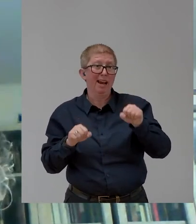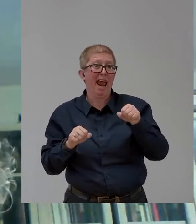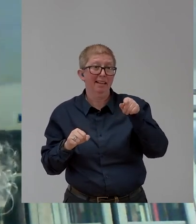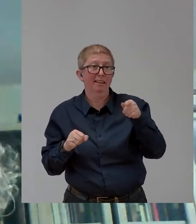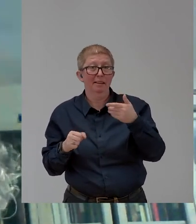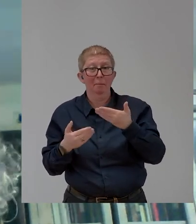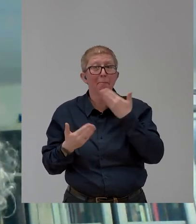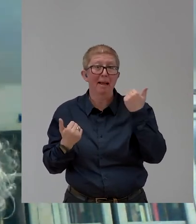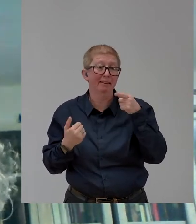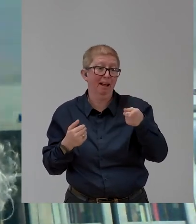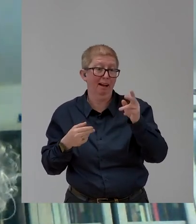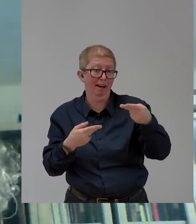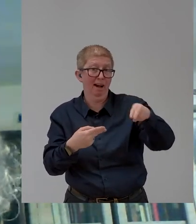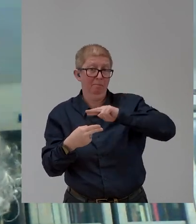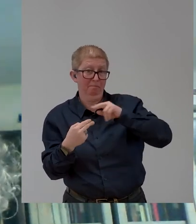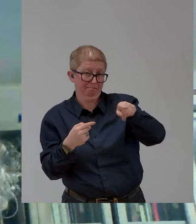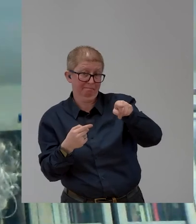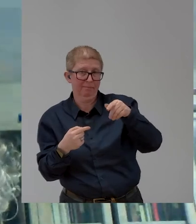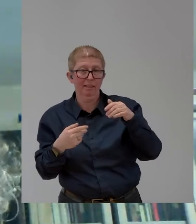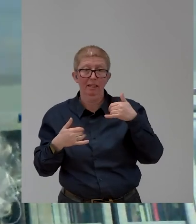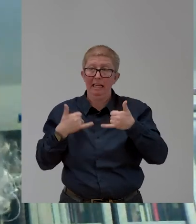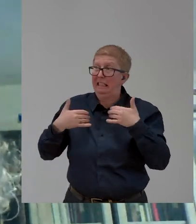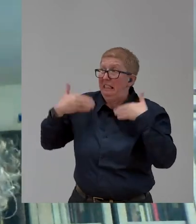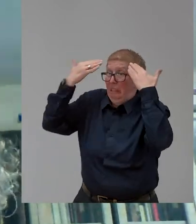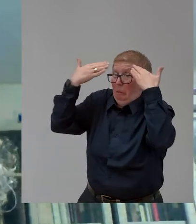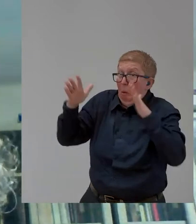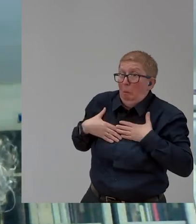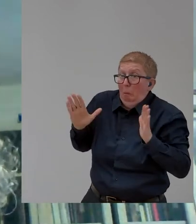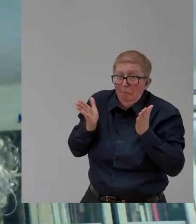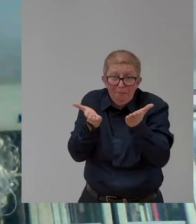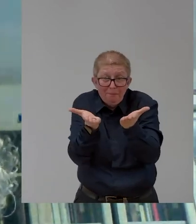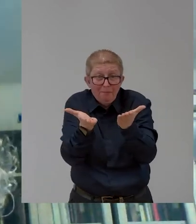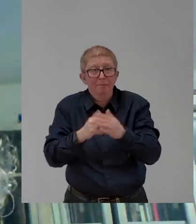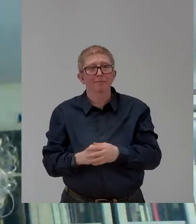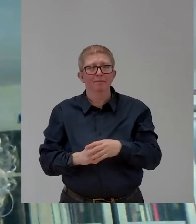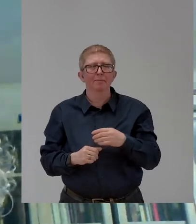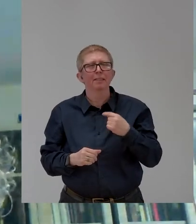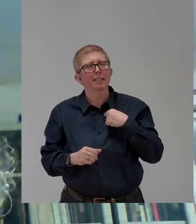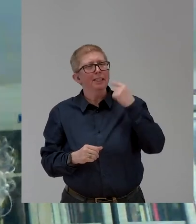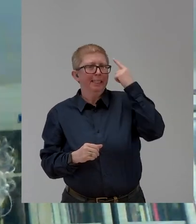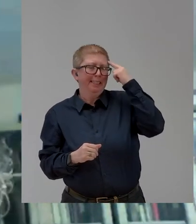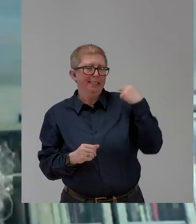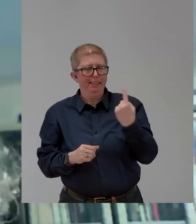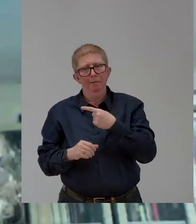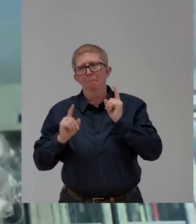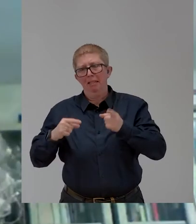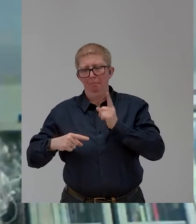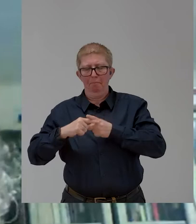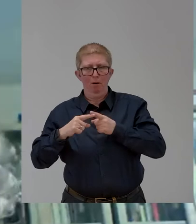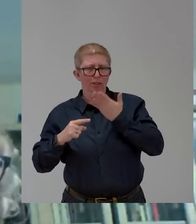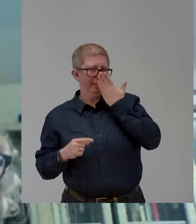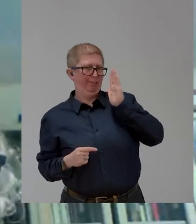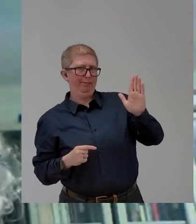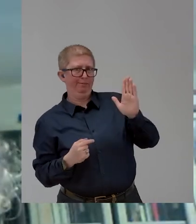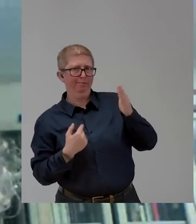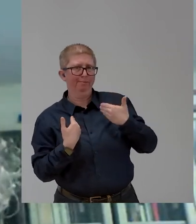think I'm positive. I think we need to be positive, especially in the current circumstances. And I must admit, I'm two